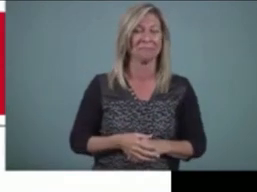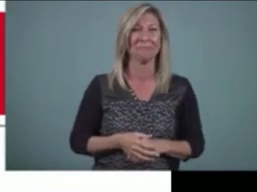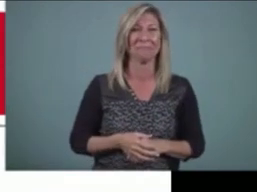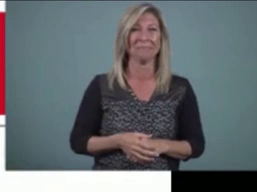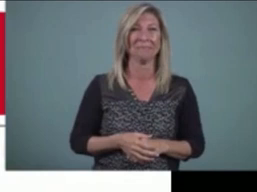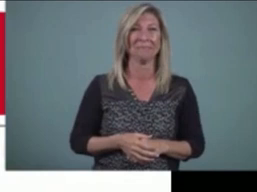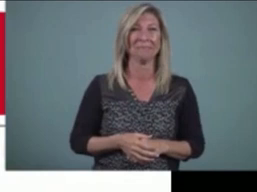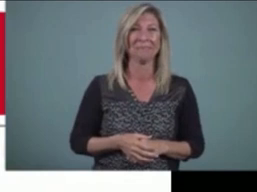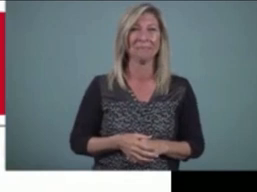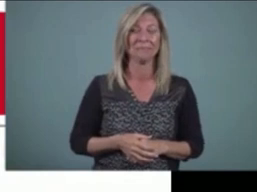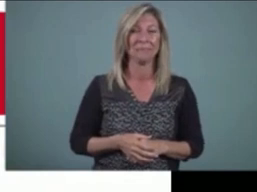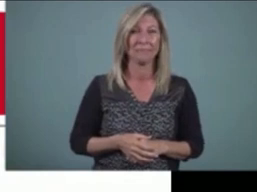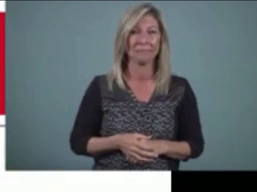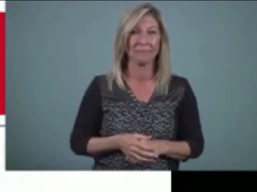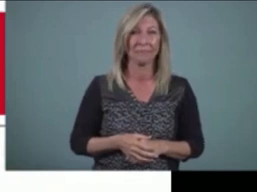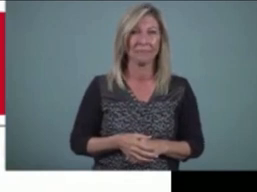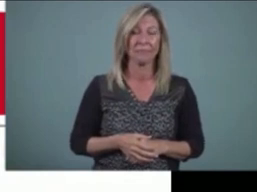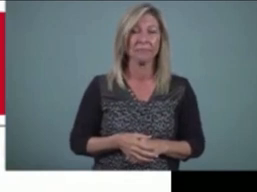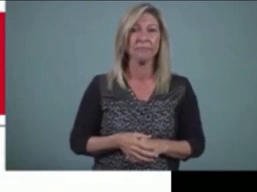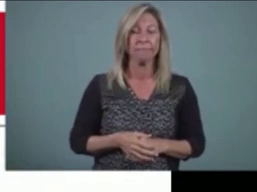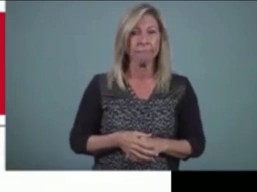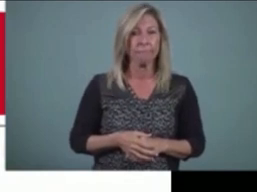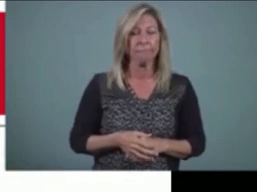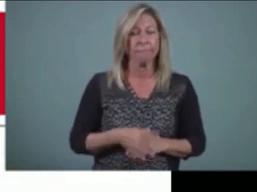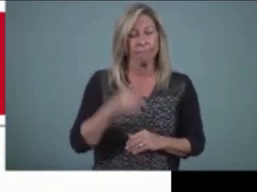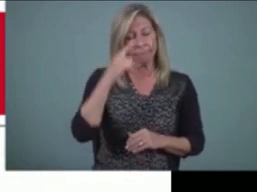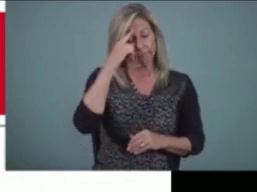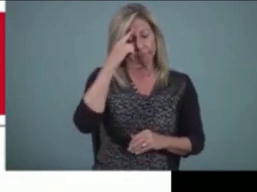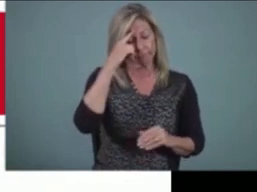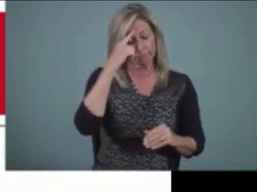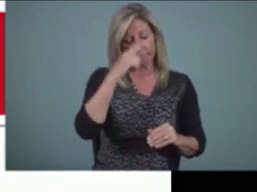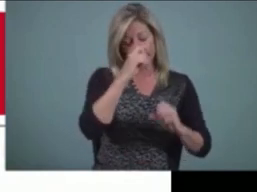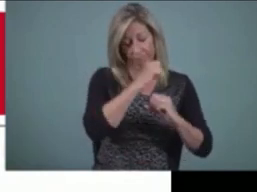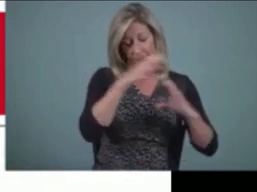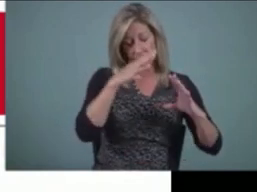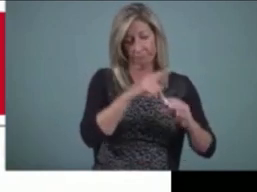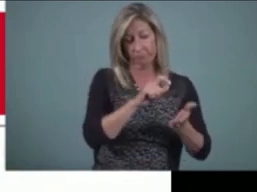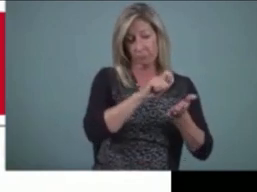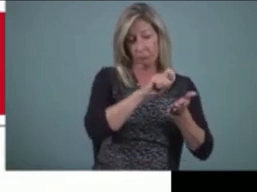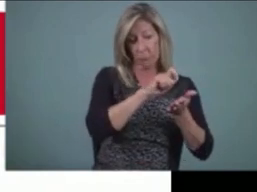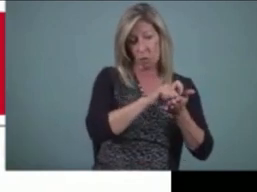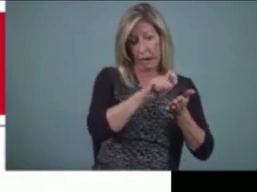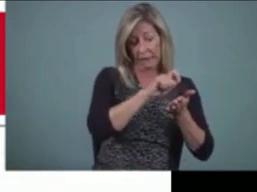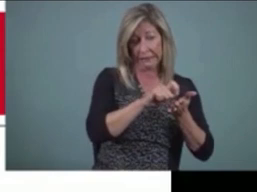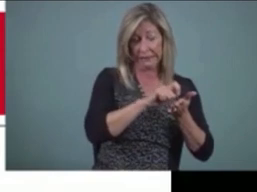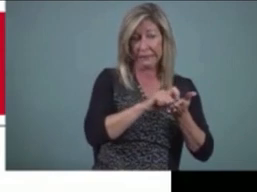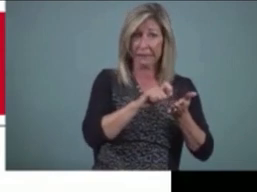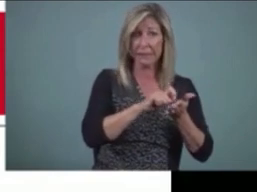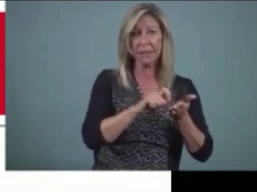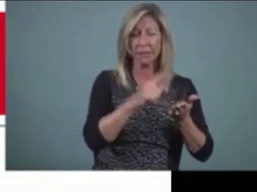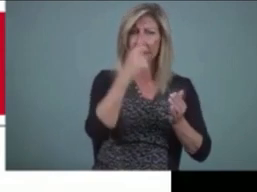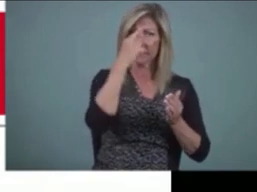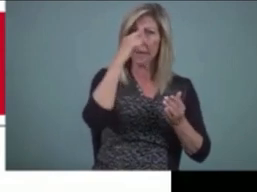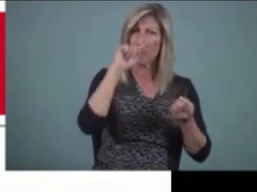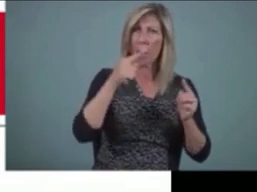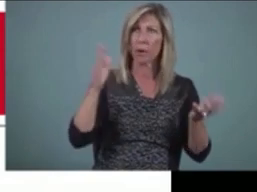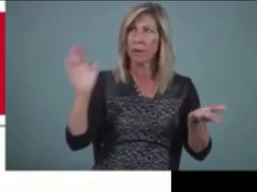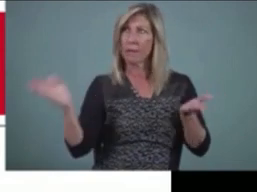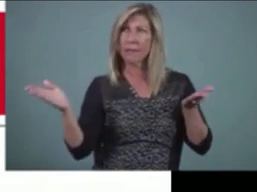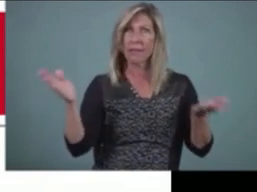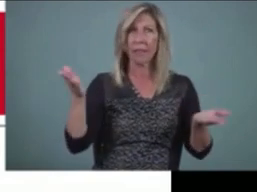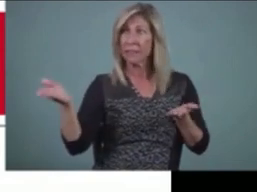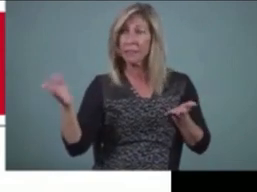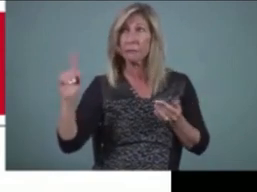If you think about the power of writing and a bill of a chicken and egg argument, if you think about the fact that